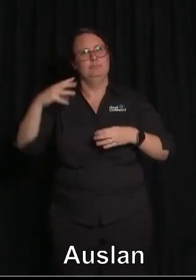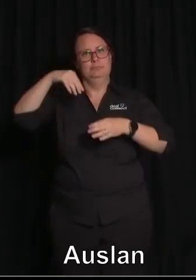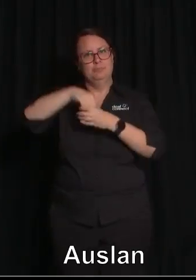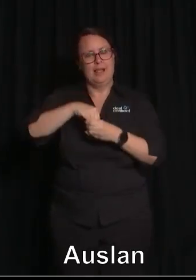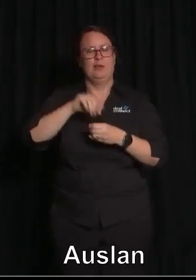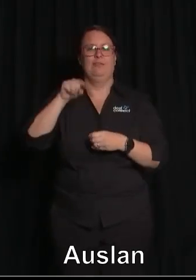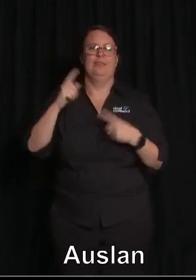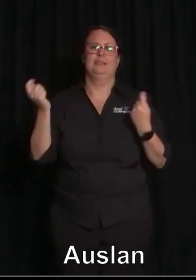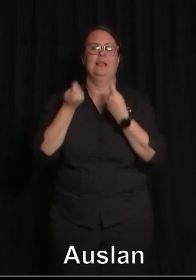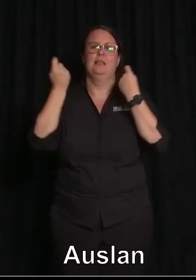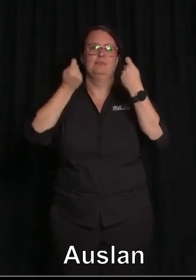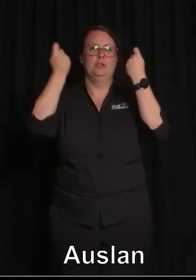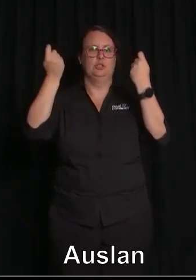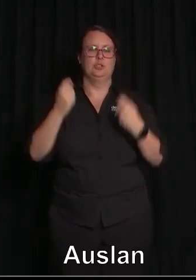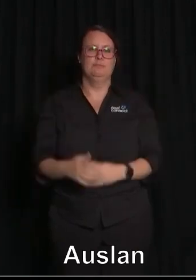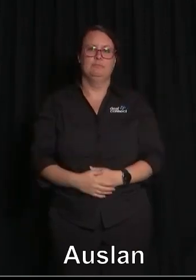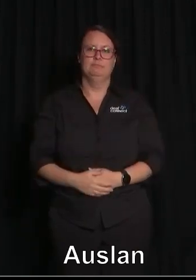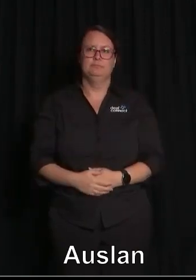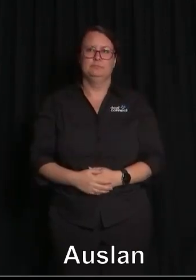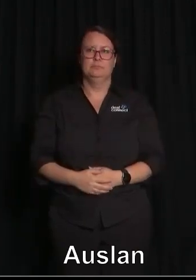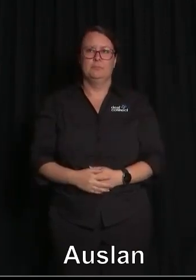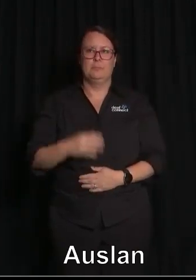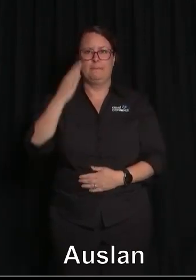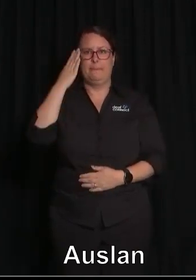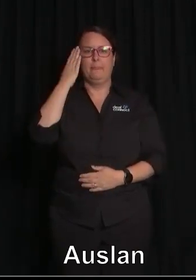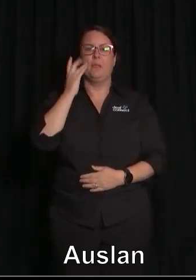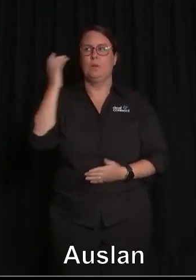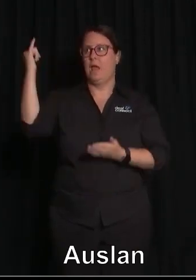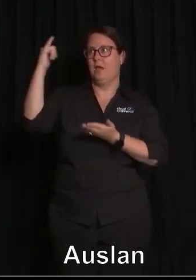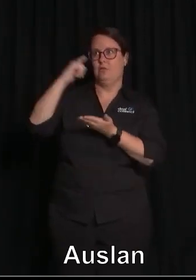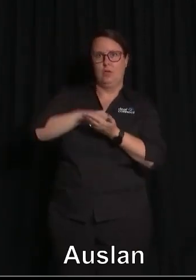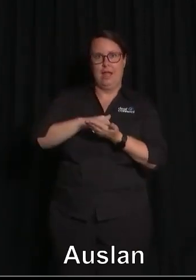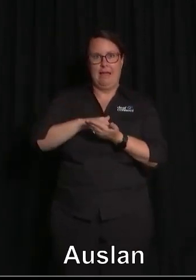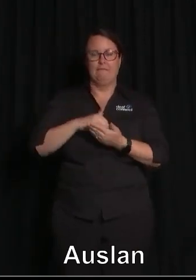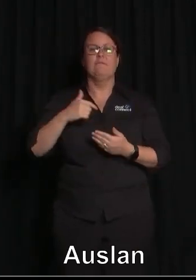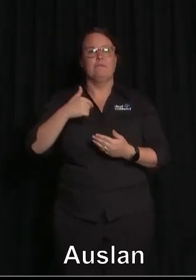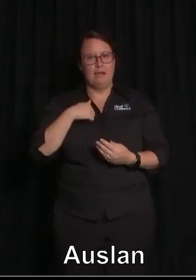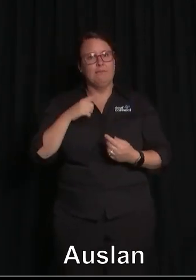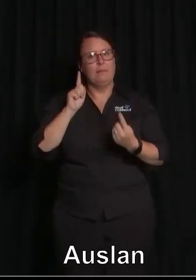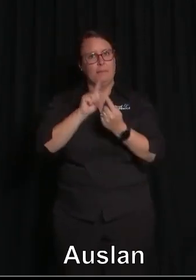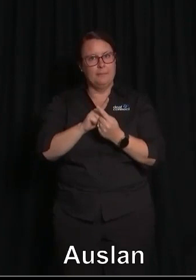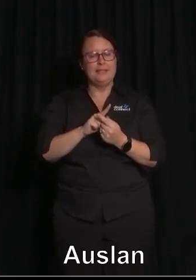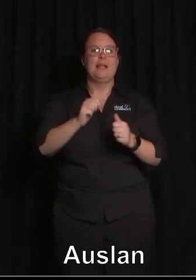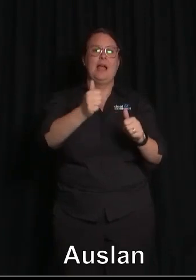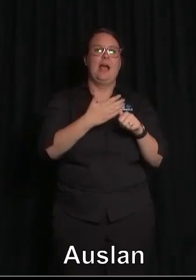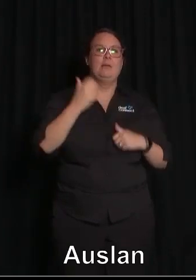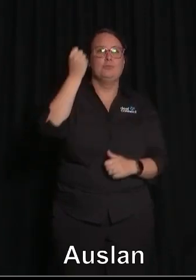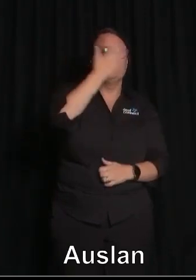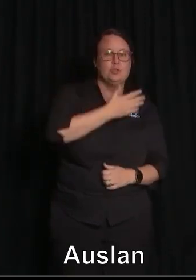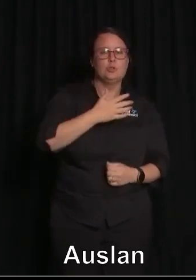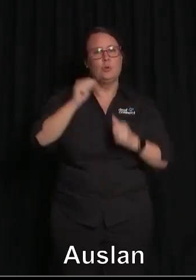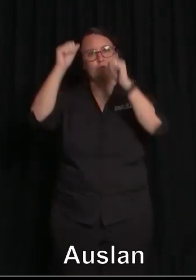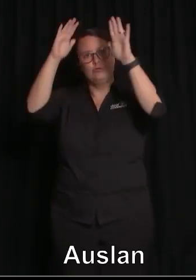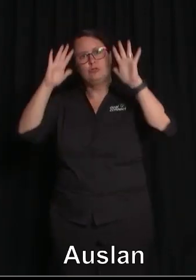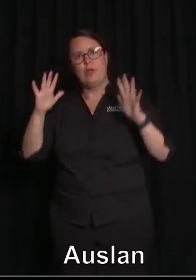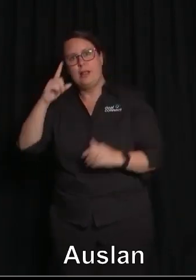Pride celebration. Since I've arrived in Australia, I've had the chance to meet Aboriginal and Torres Strait Islander people, and I've been